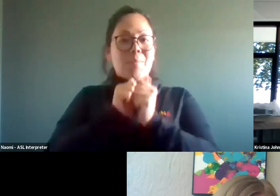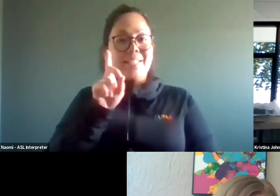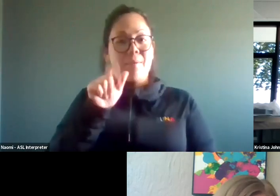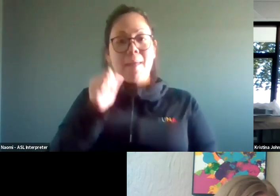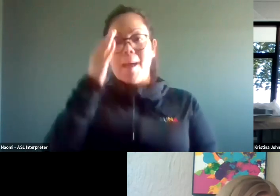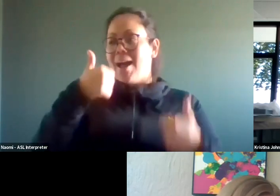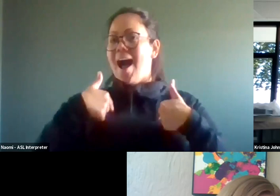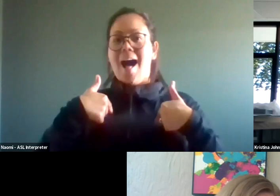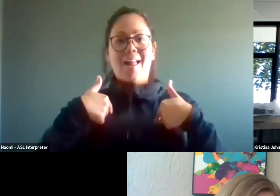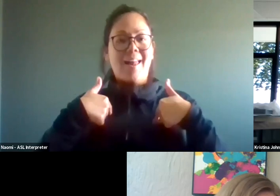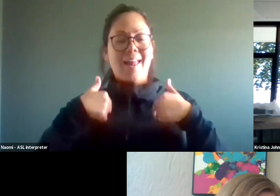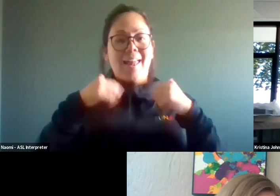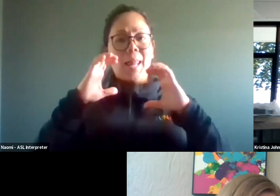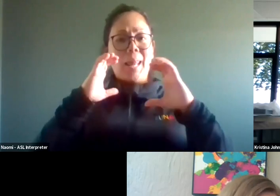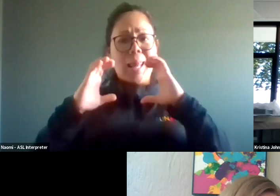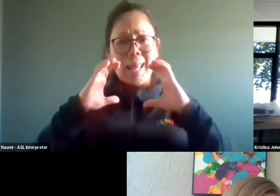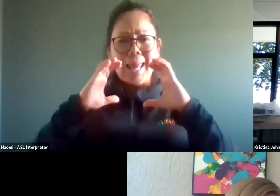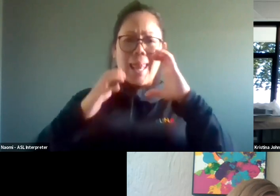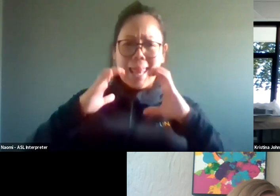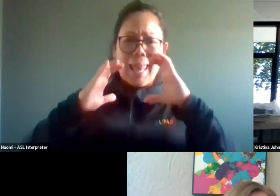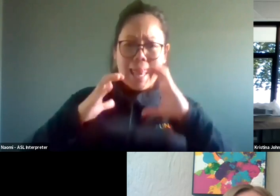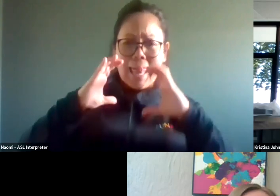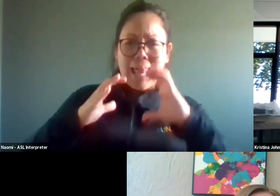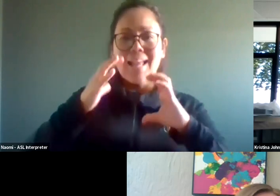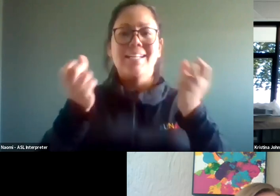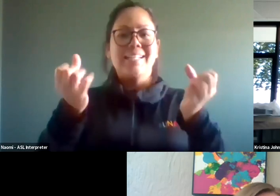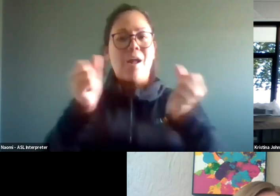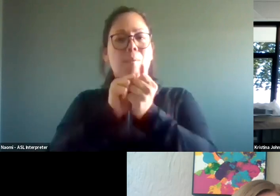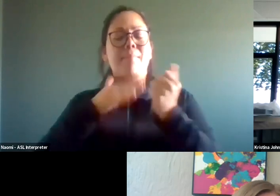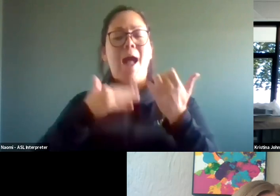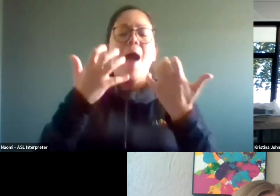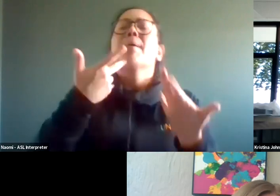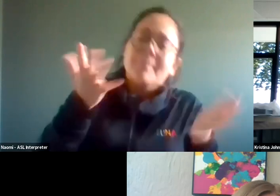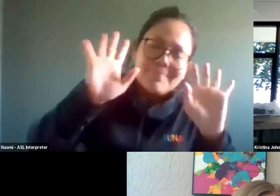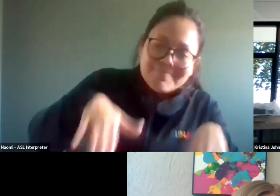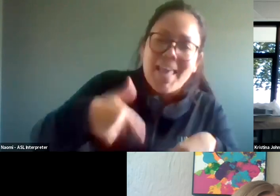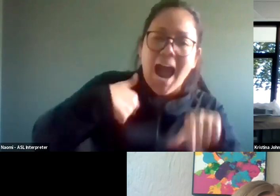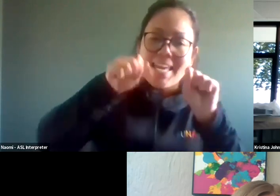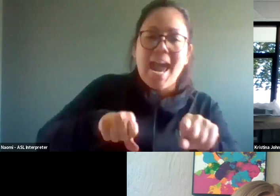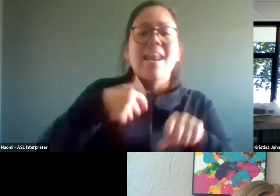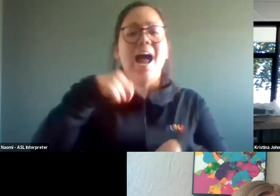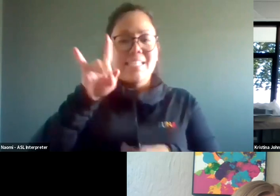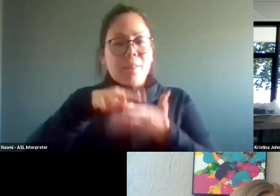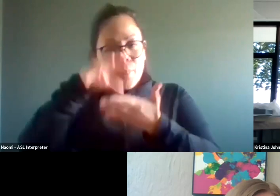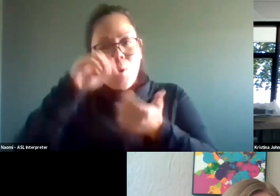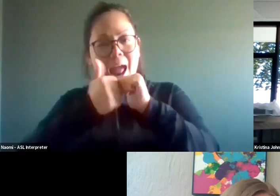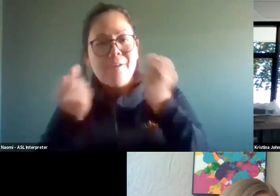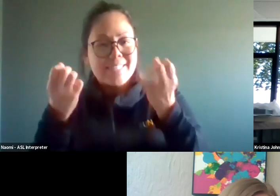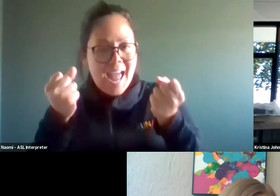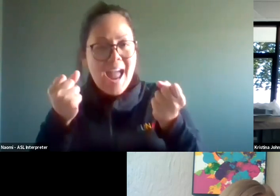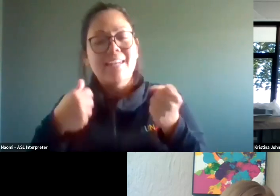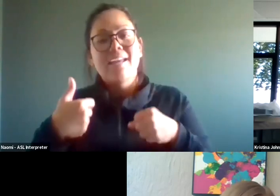can't communicate fluently with my audience. I I can. I, you know, I, I learned how to sign. I sign